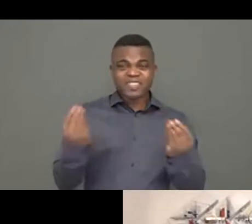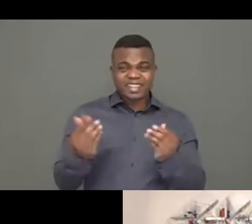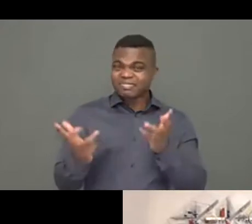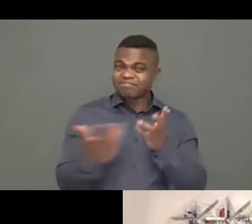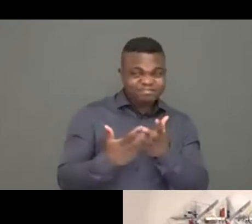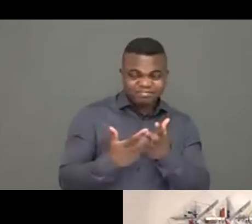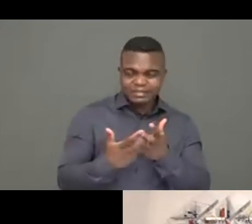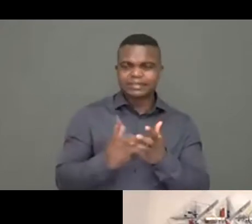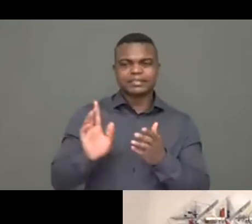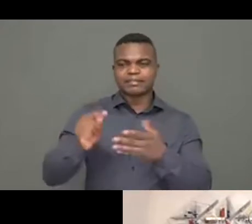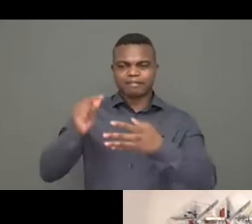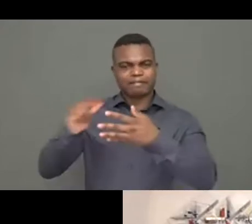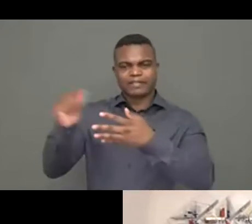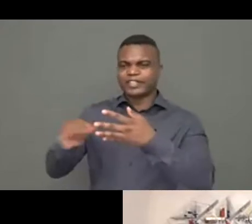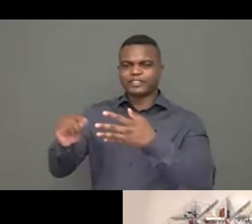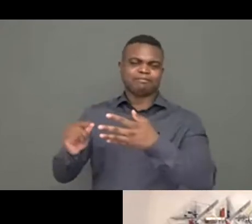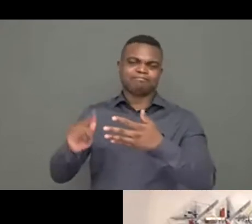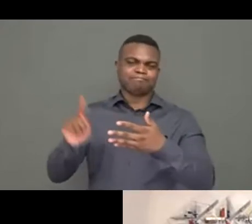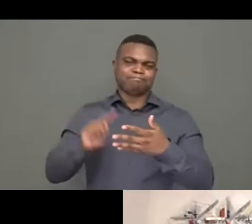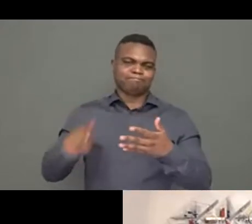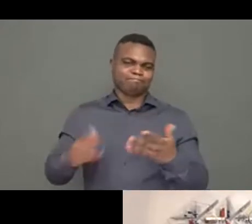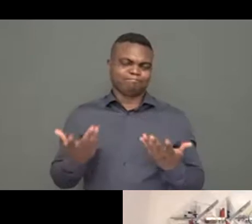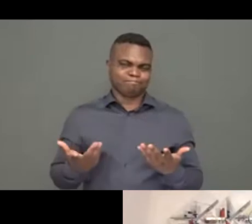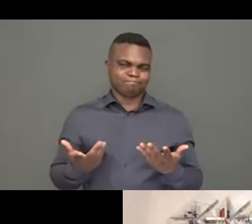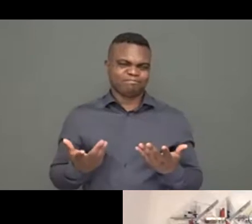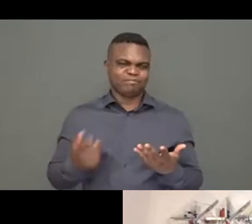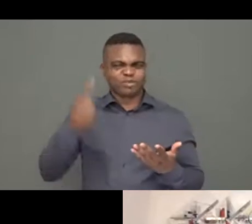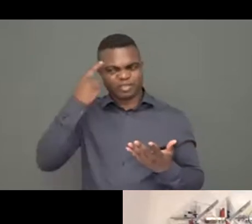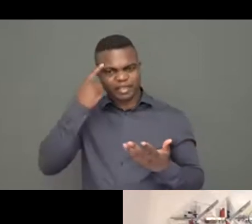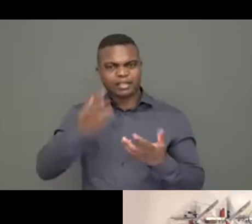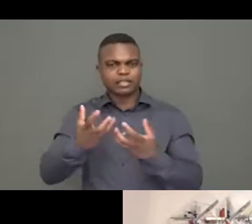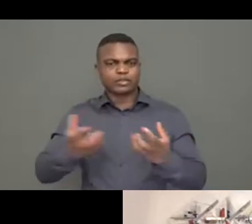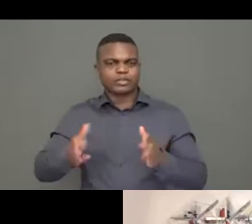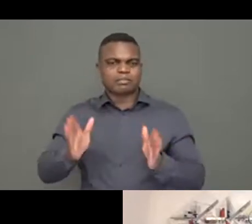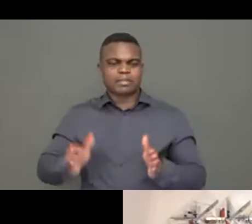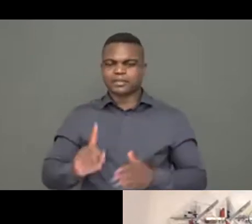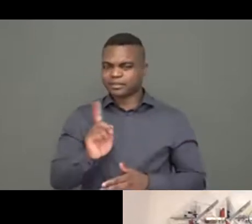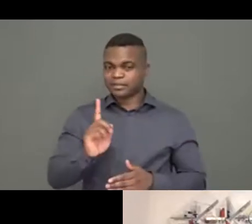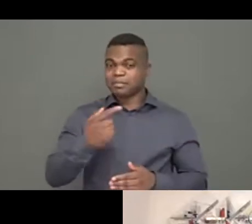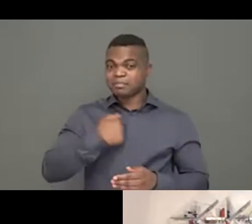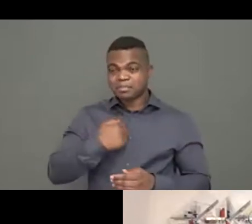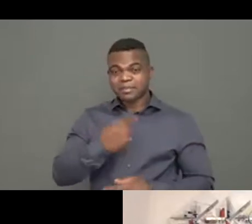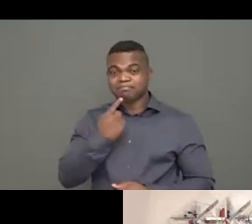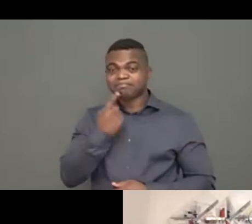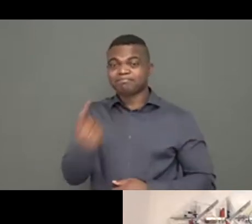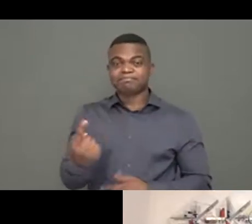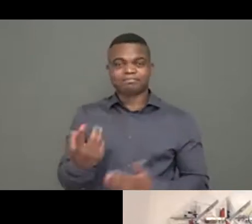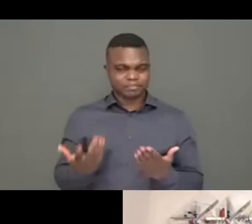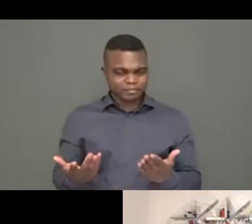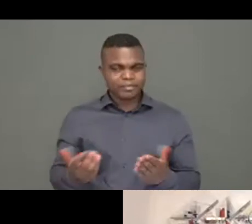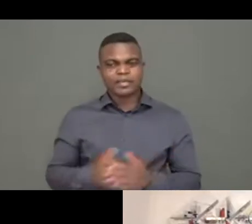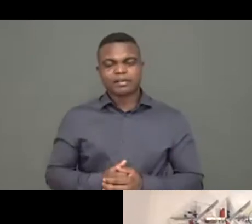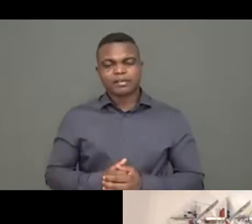the good news is that it's about learning and improvement process. And the CHS verification